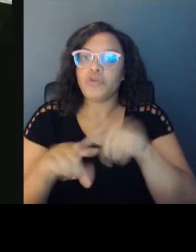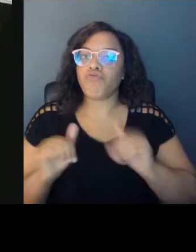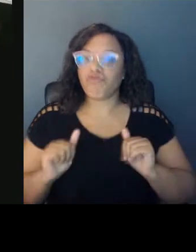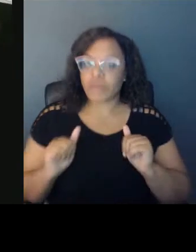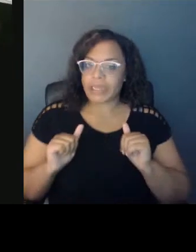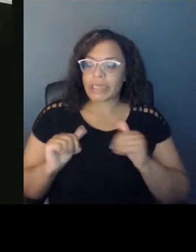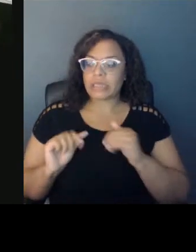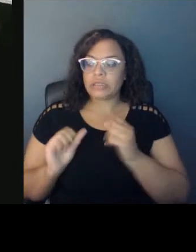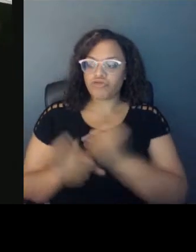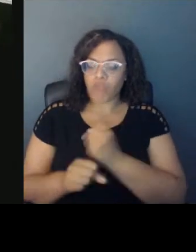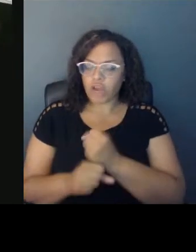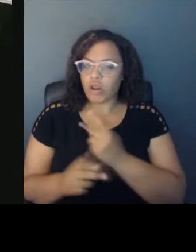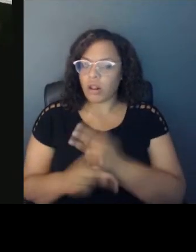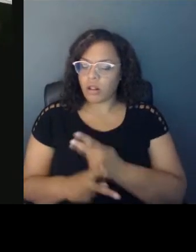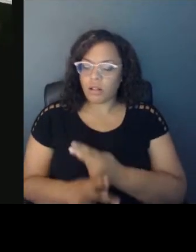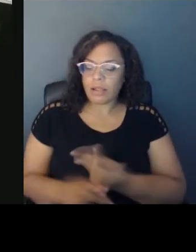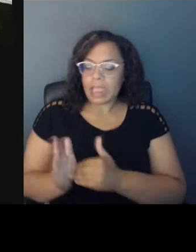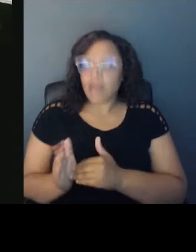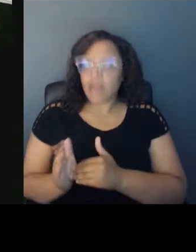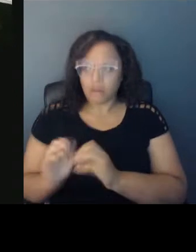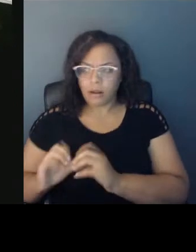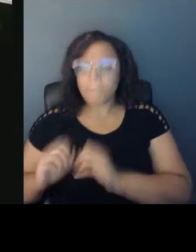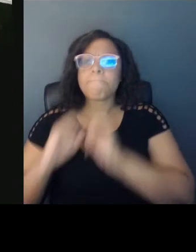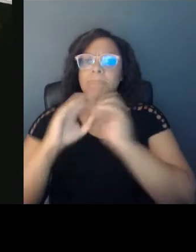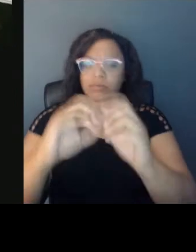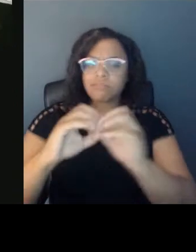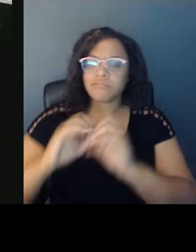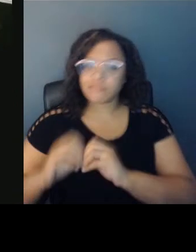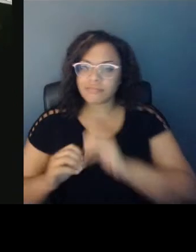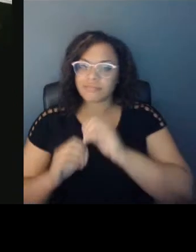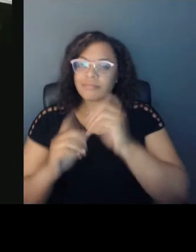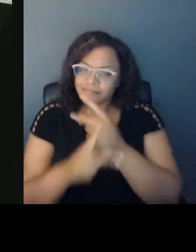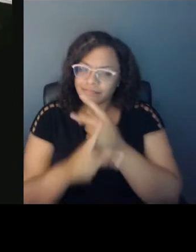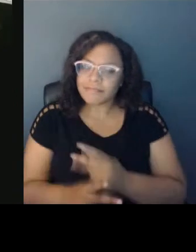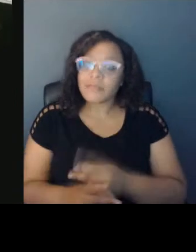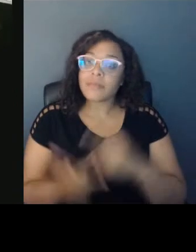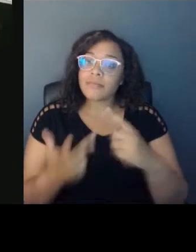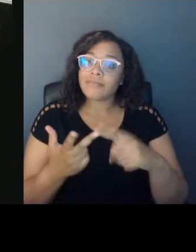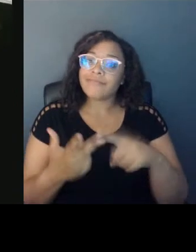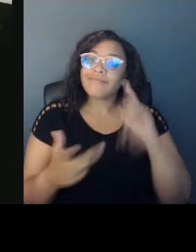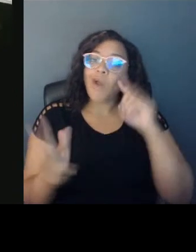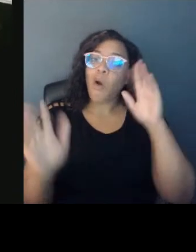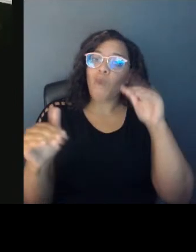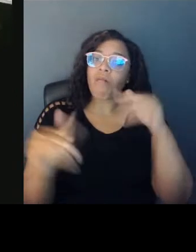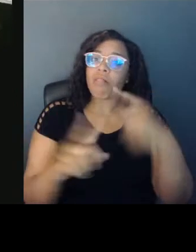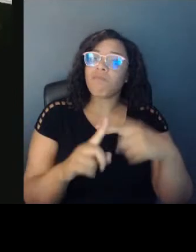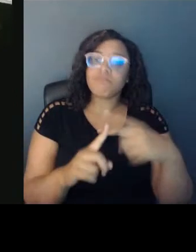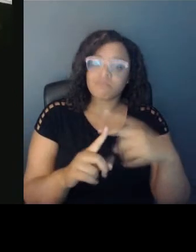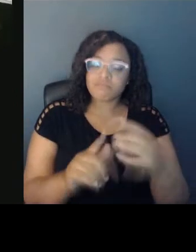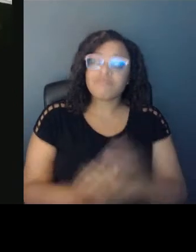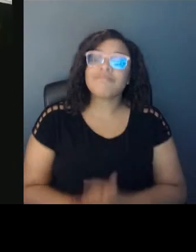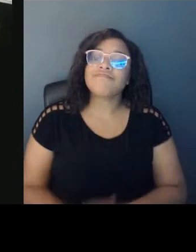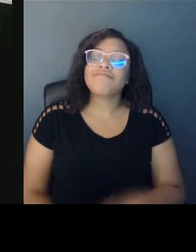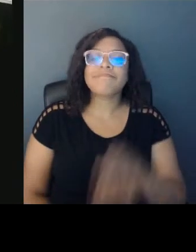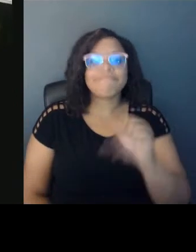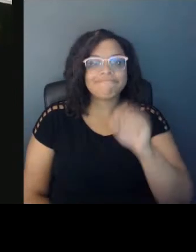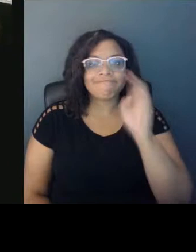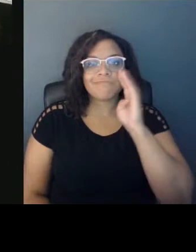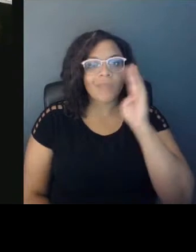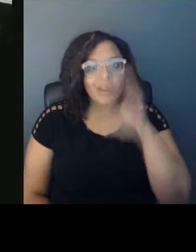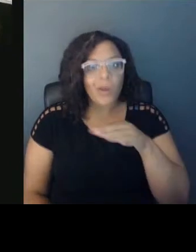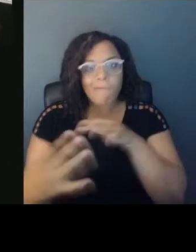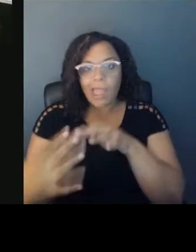and being hopeful. Despite the fact that we know that these battles have been going on